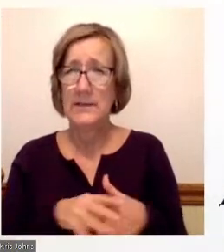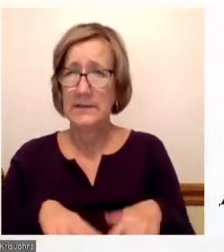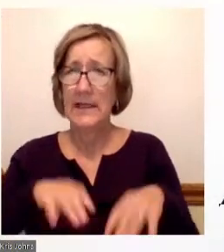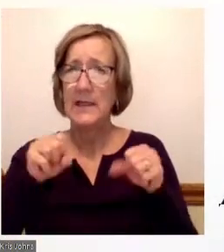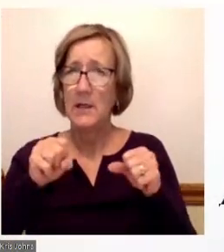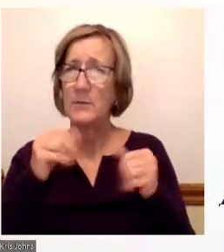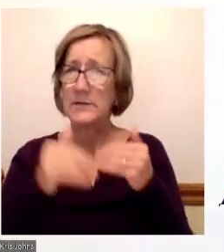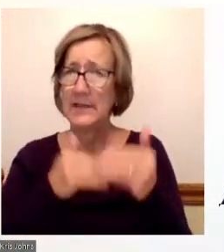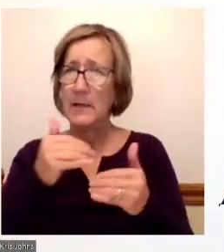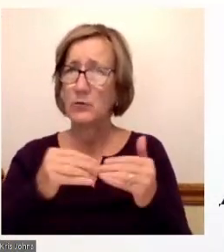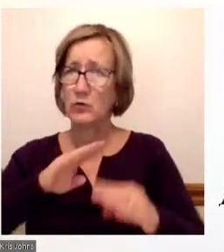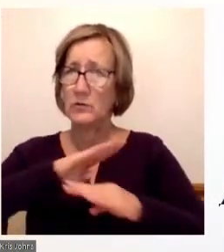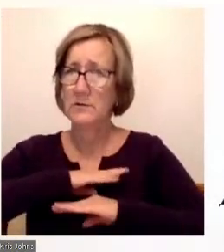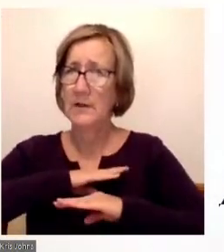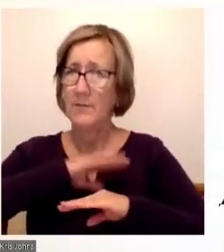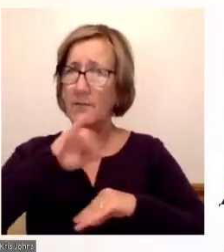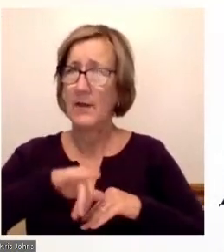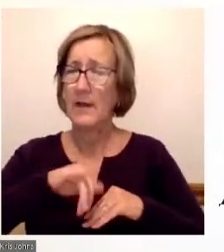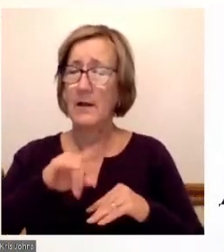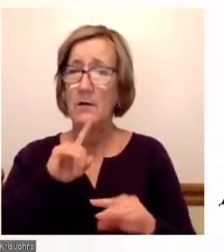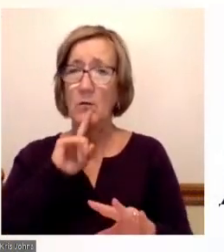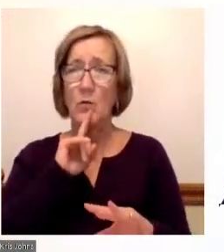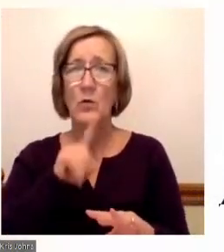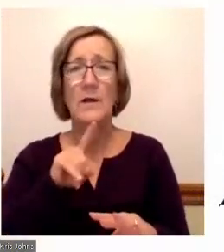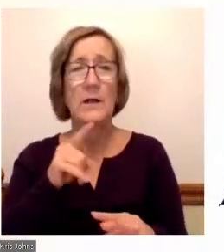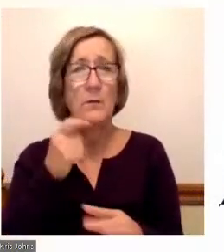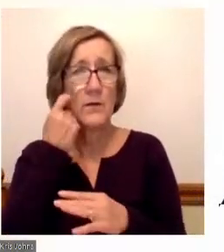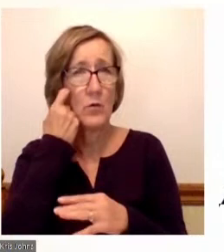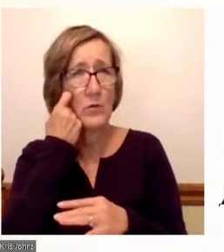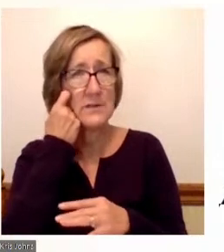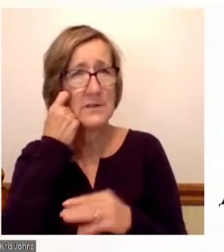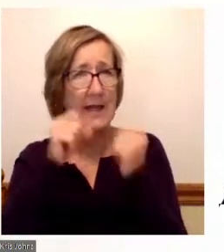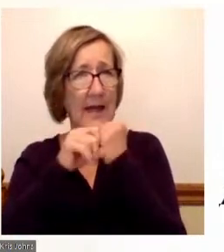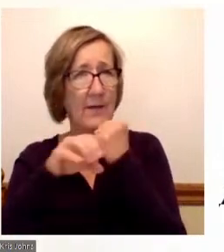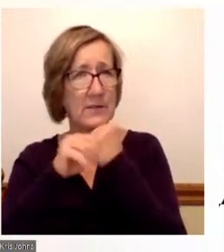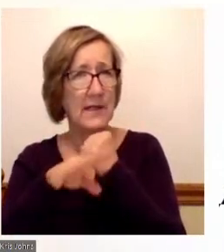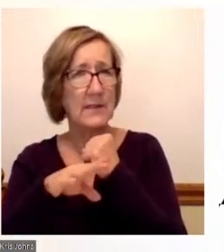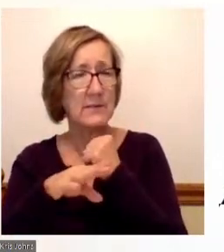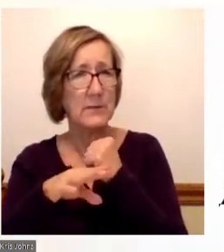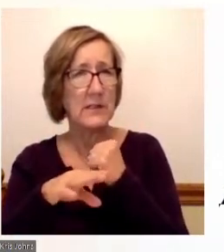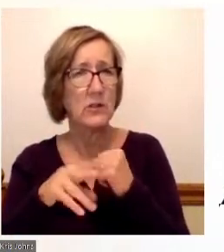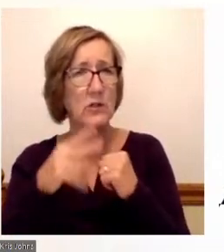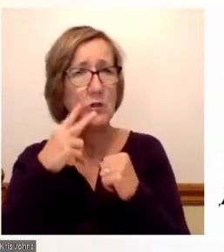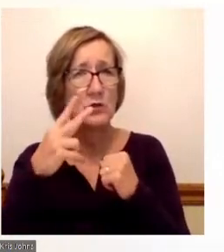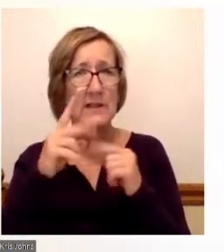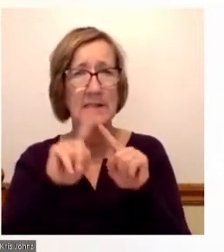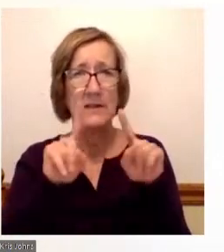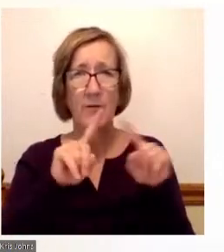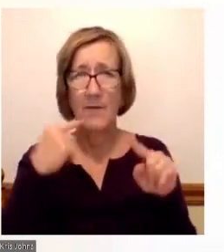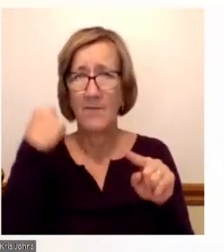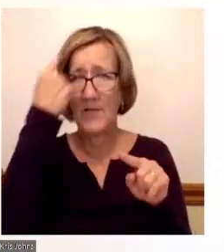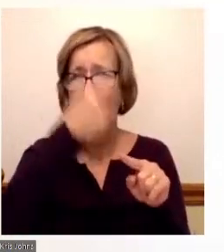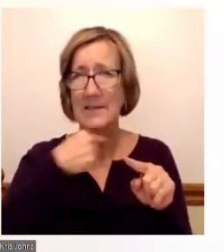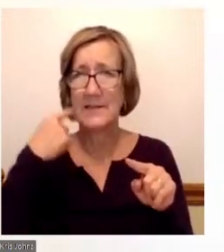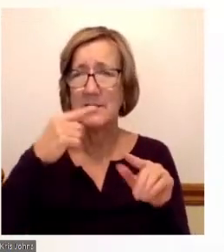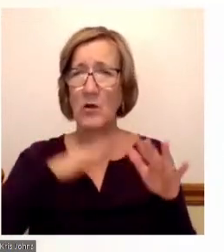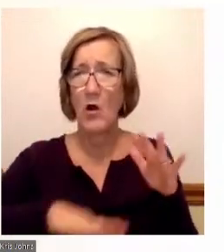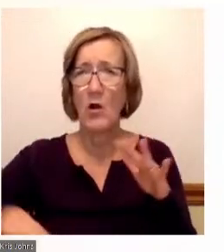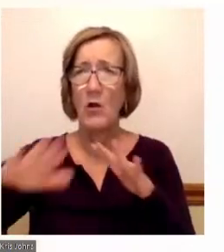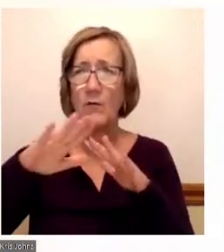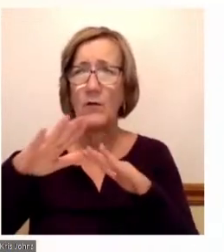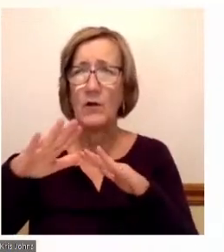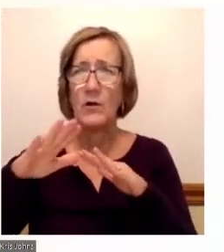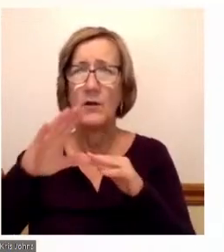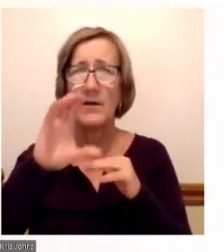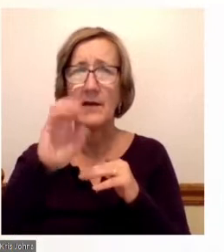to meet this and most likely really with the latest advertising campaign. You see faces of our students from across the county reflected